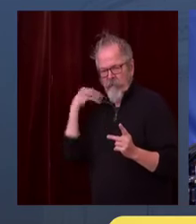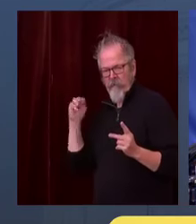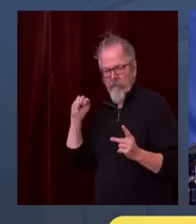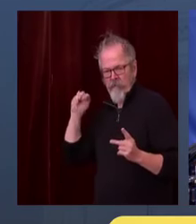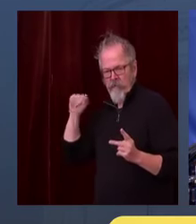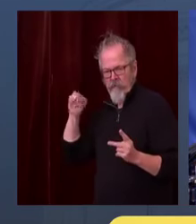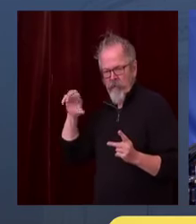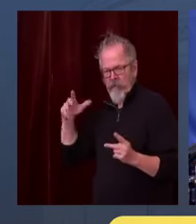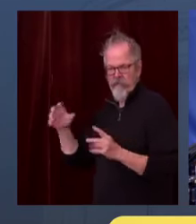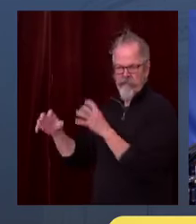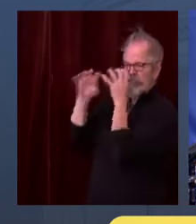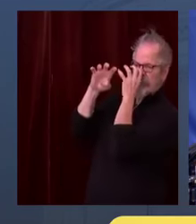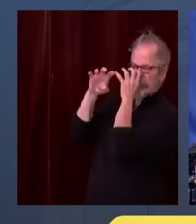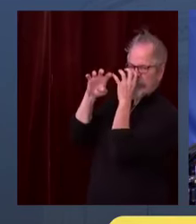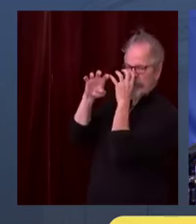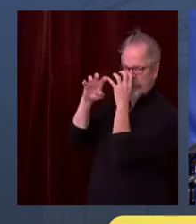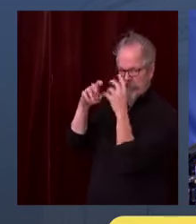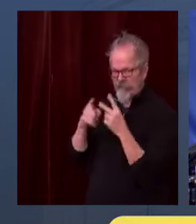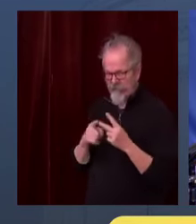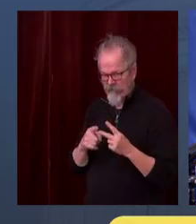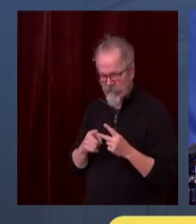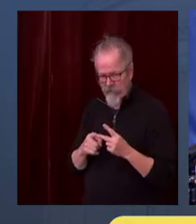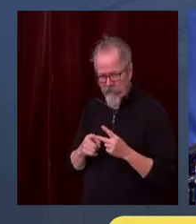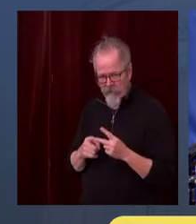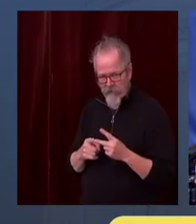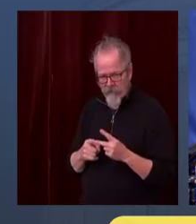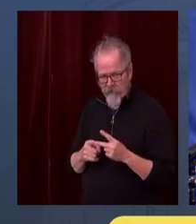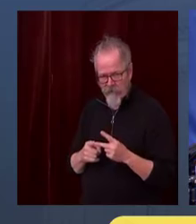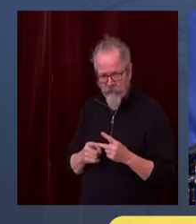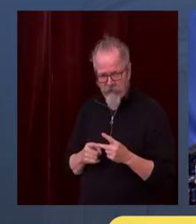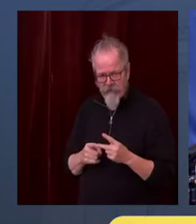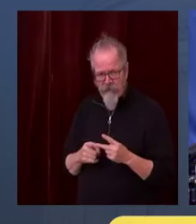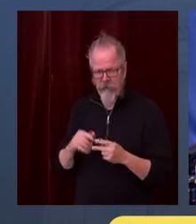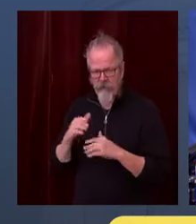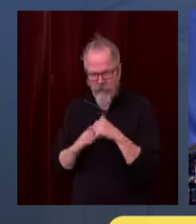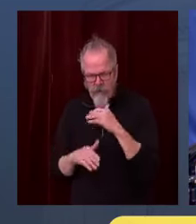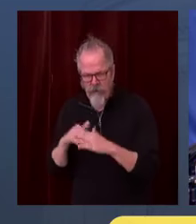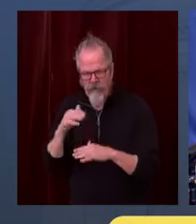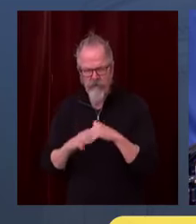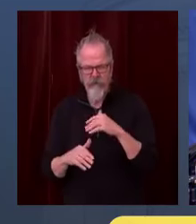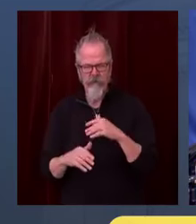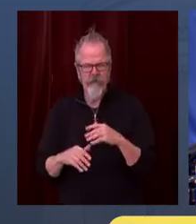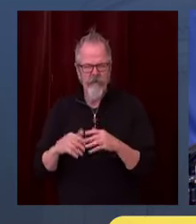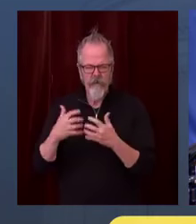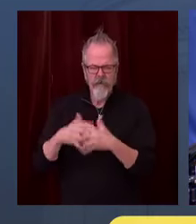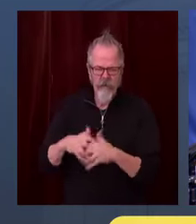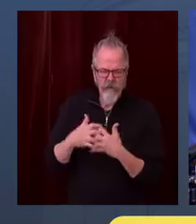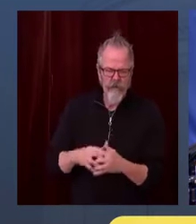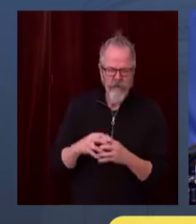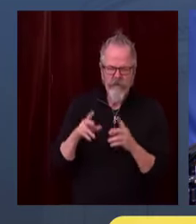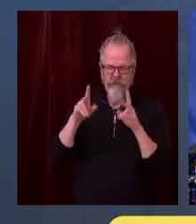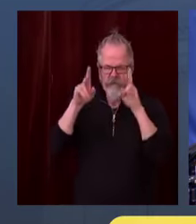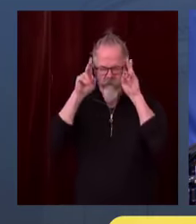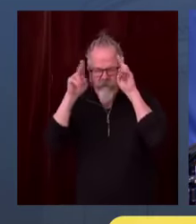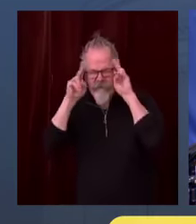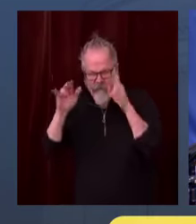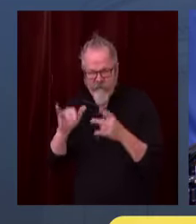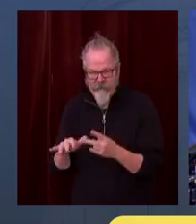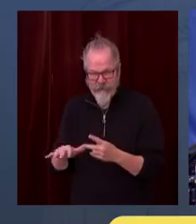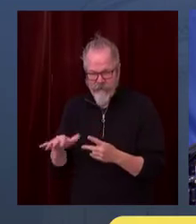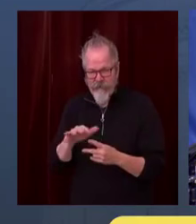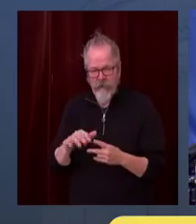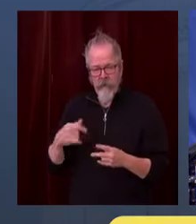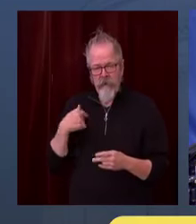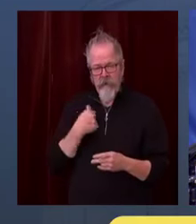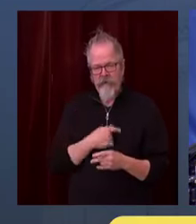wanted to have, as much as we can, reduced economic dislocation for families and businesses. And bottom line is we